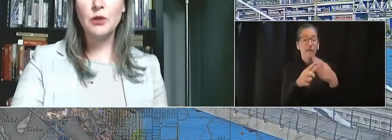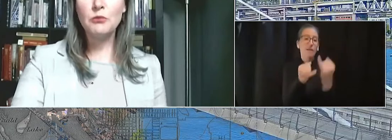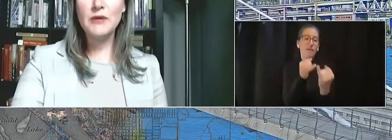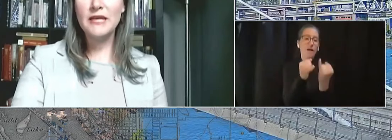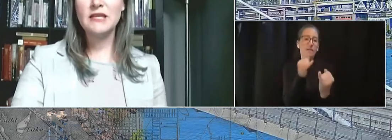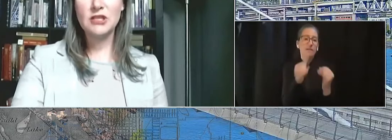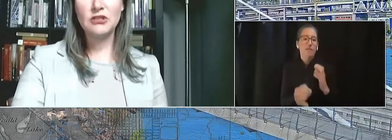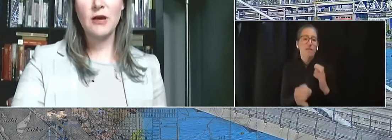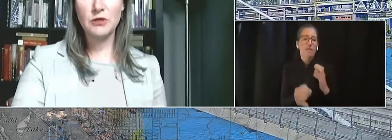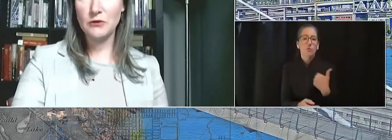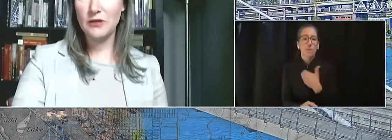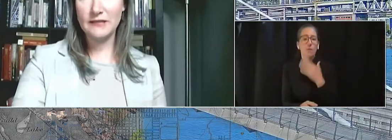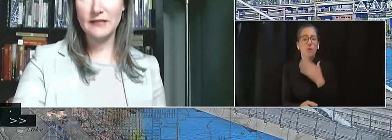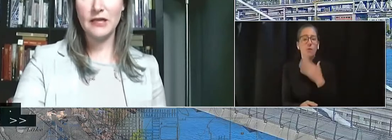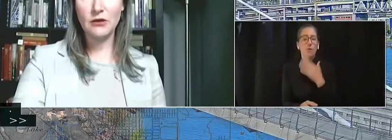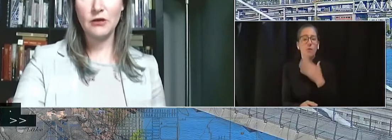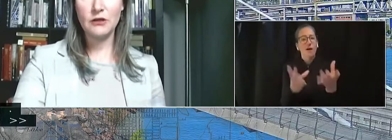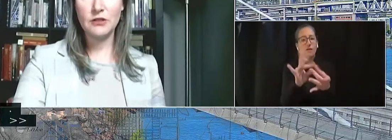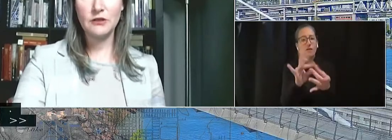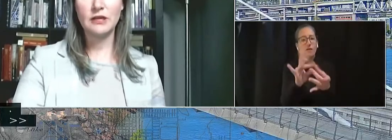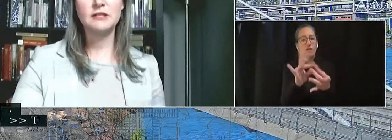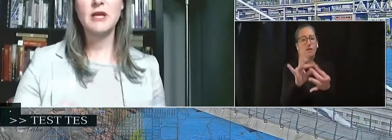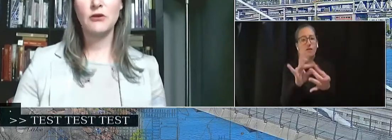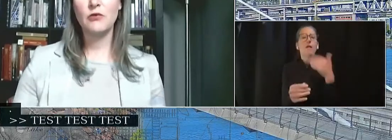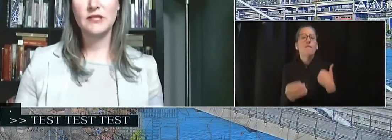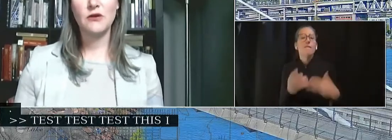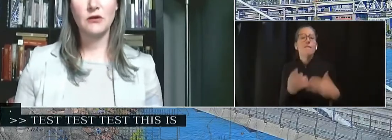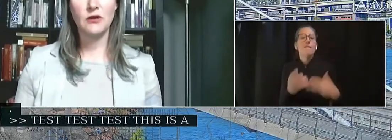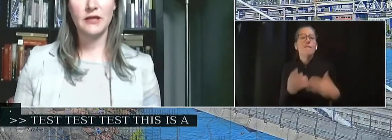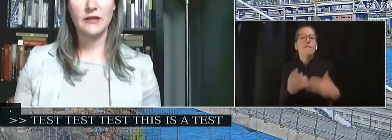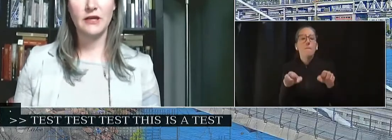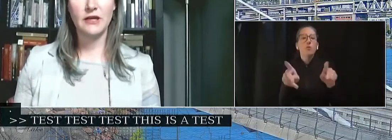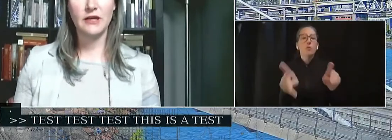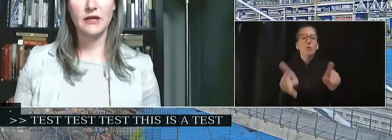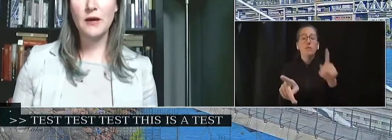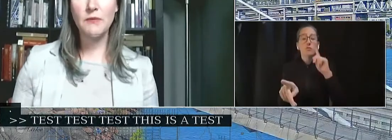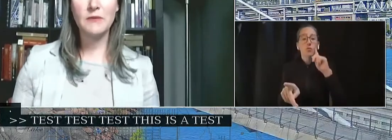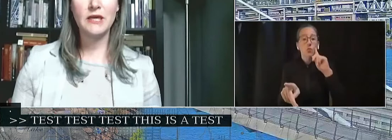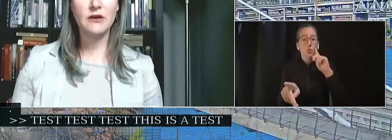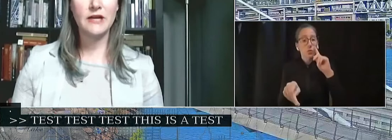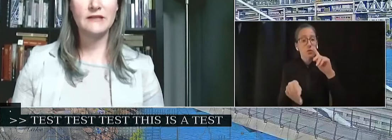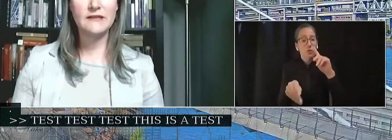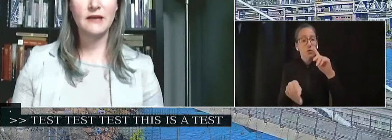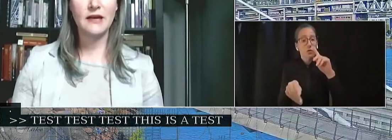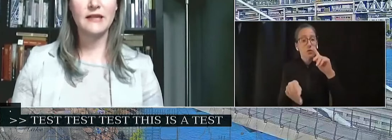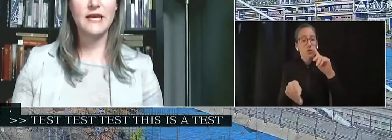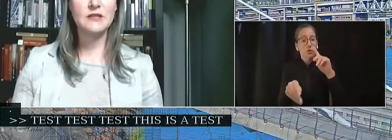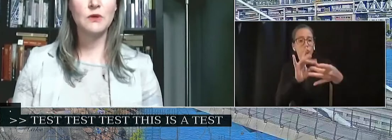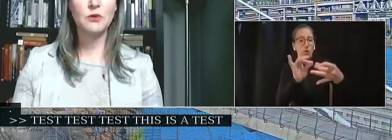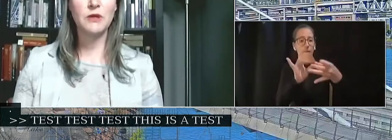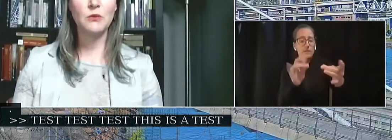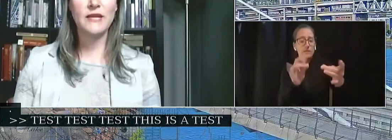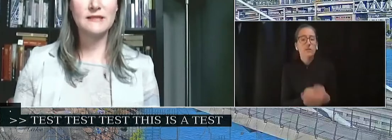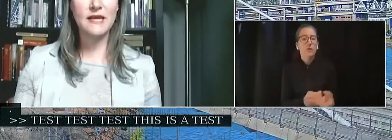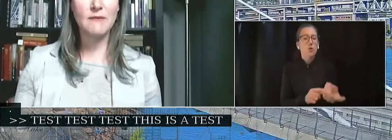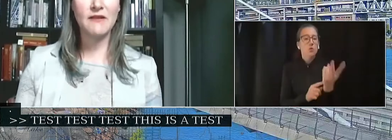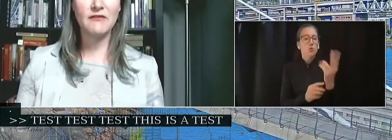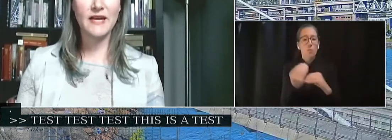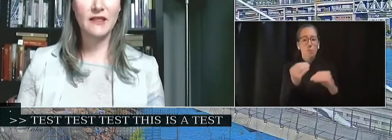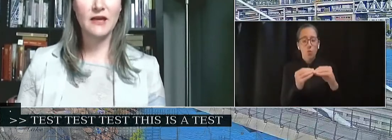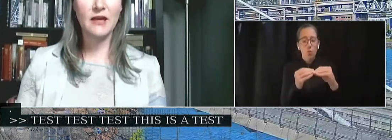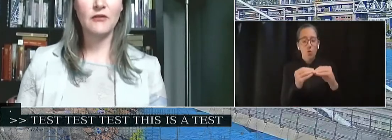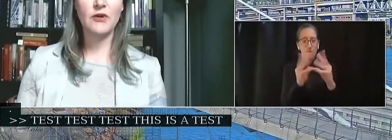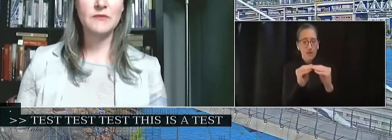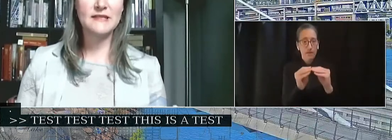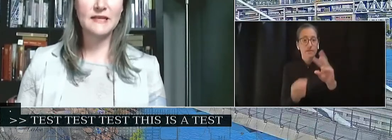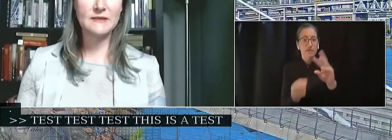There will be additional opportunities to hear to make your voice heard. There are two upcoming hearings. The next one will be Wednesday, May